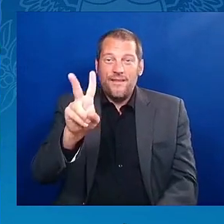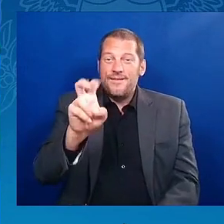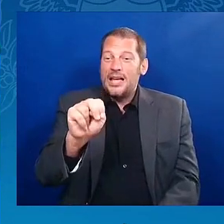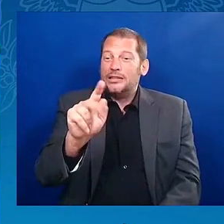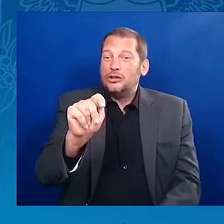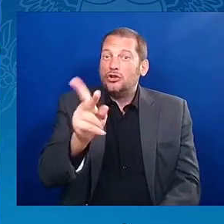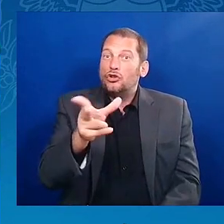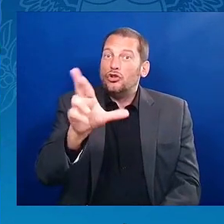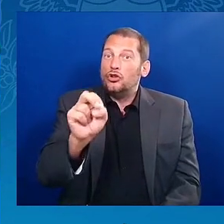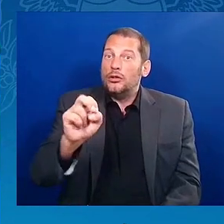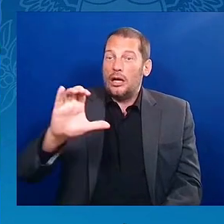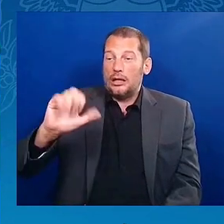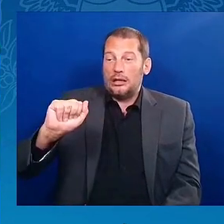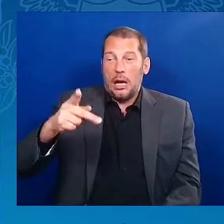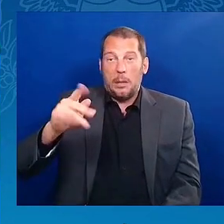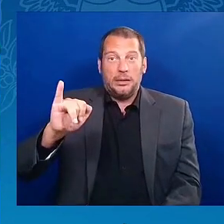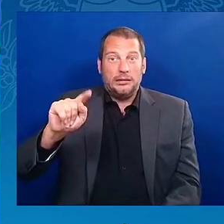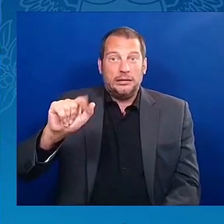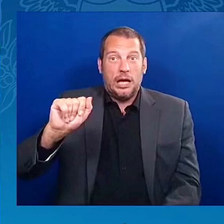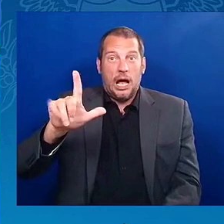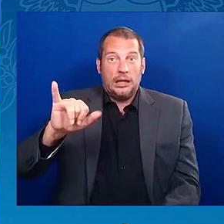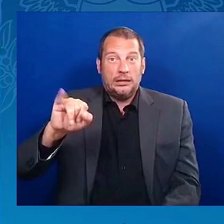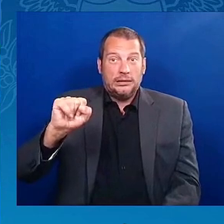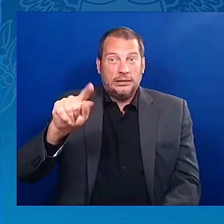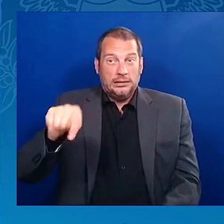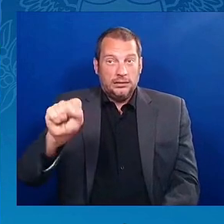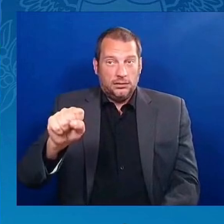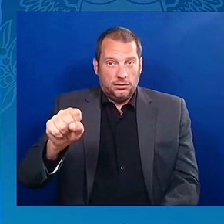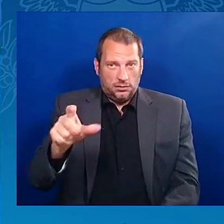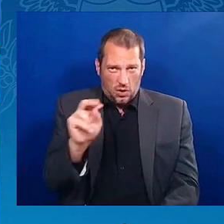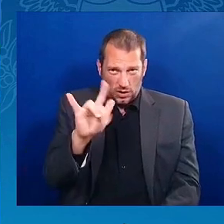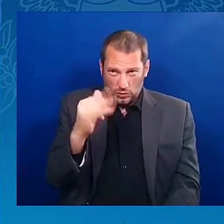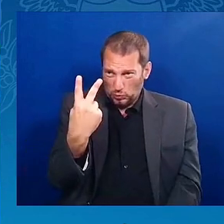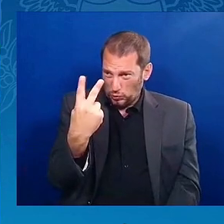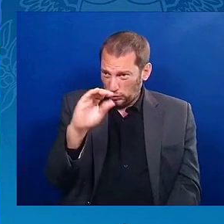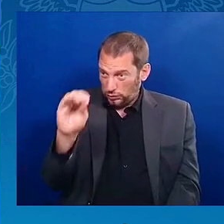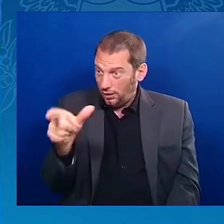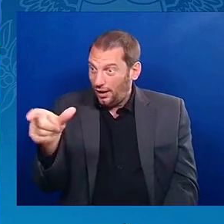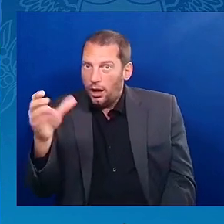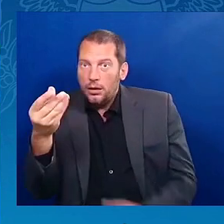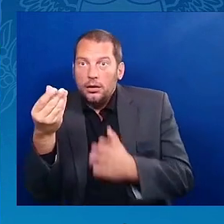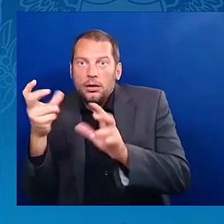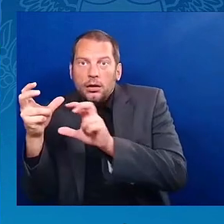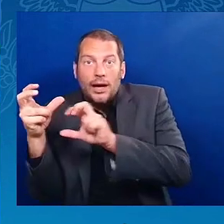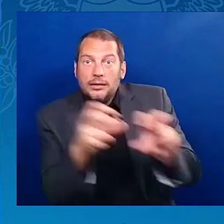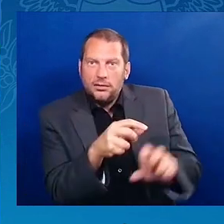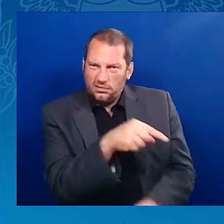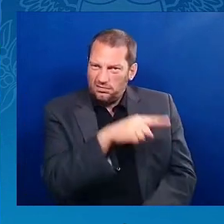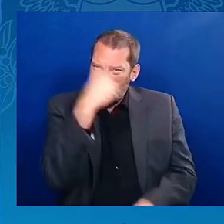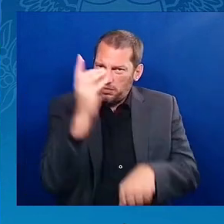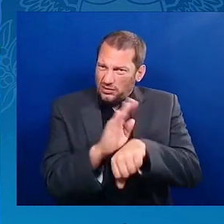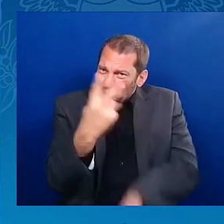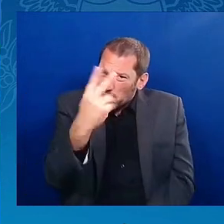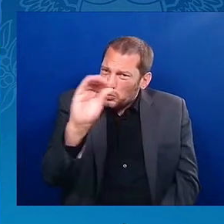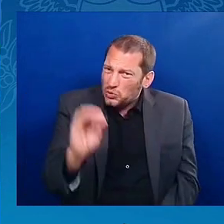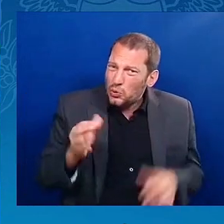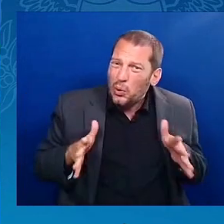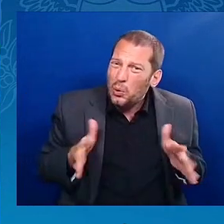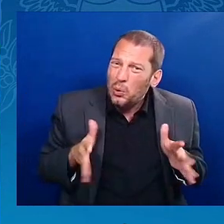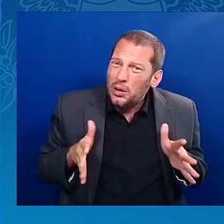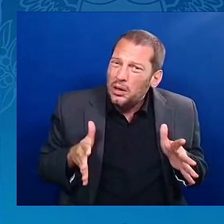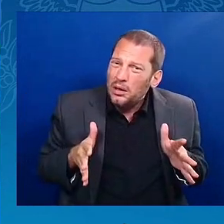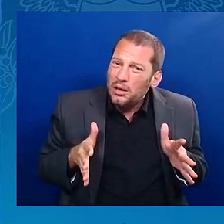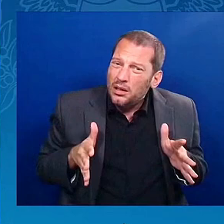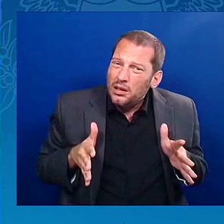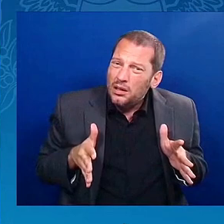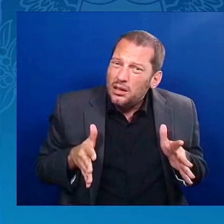right? We also know that black folks are one-third, I think the number